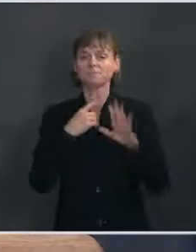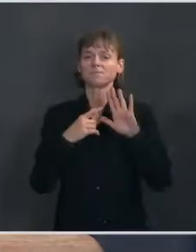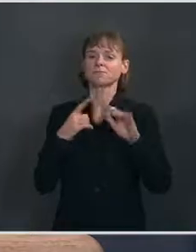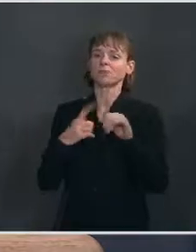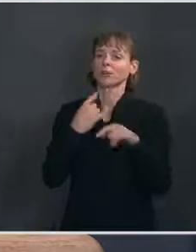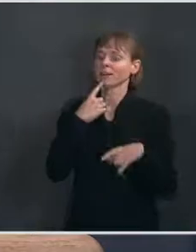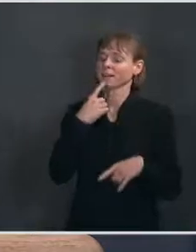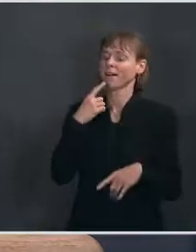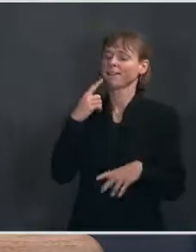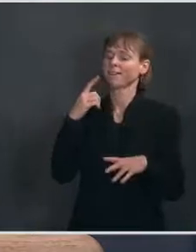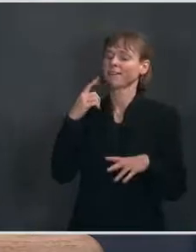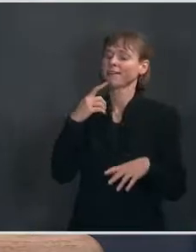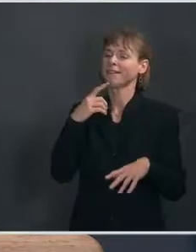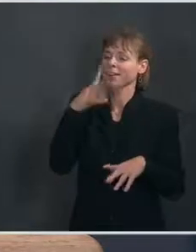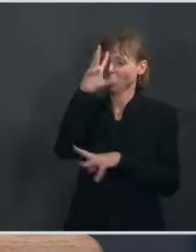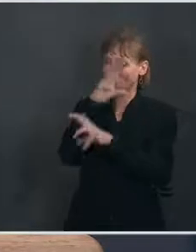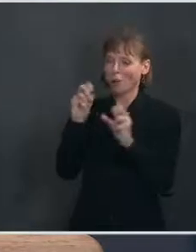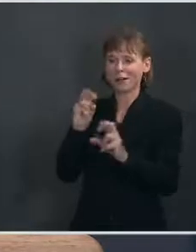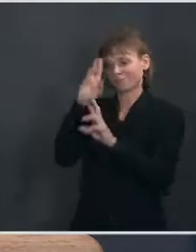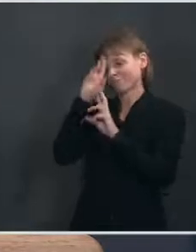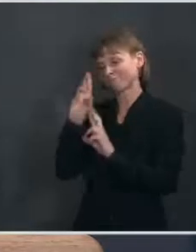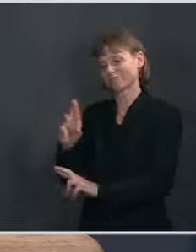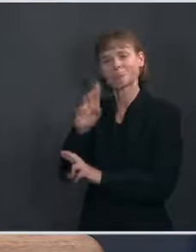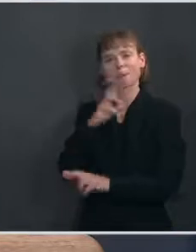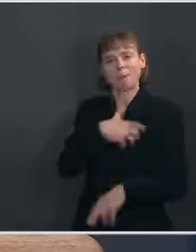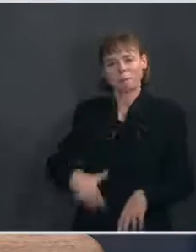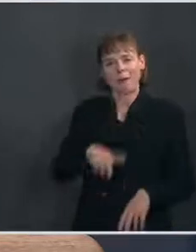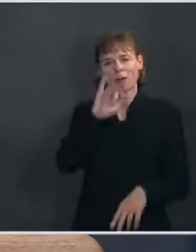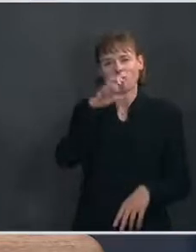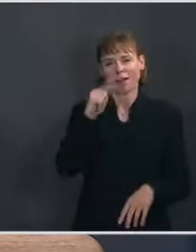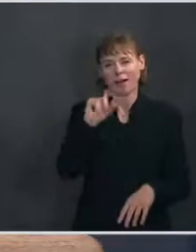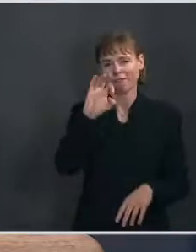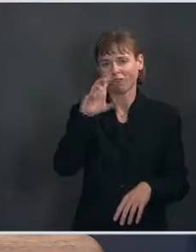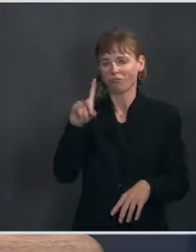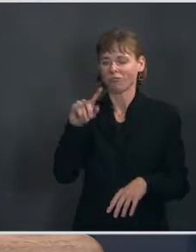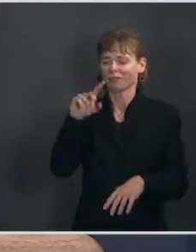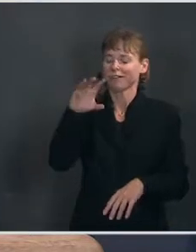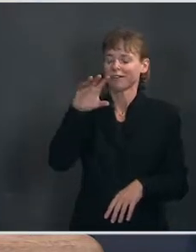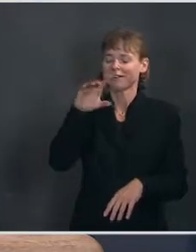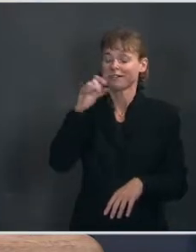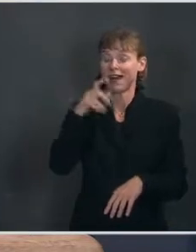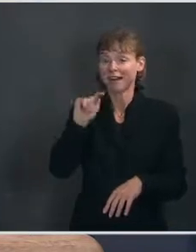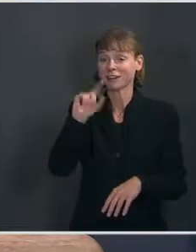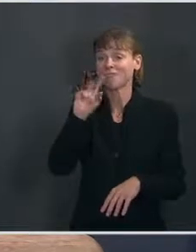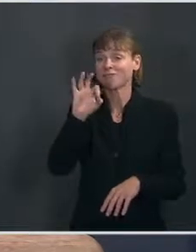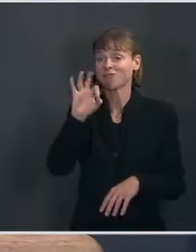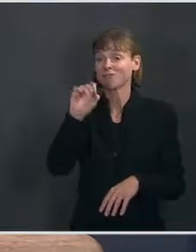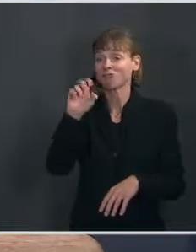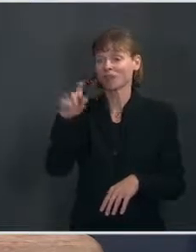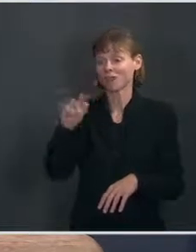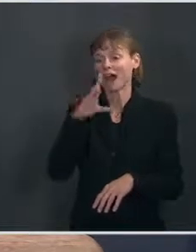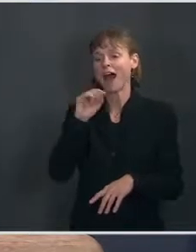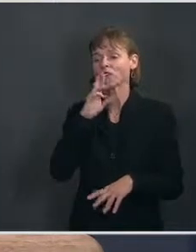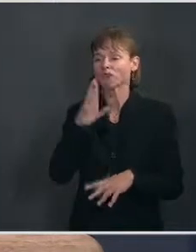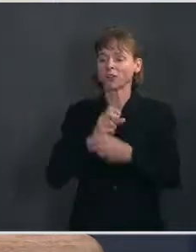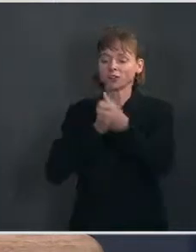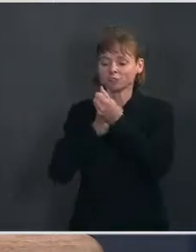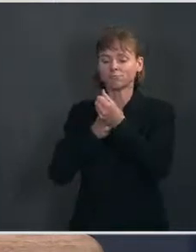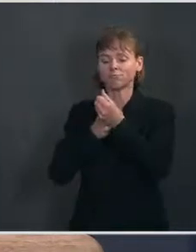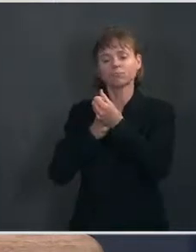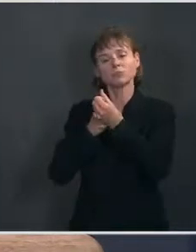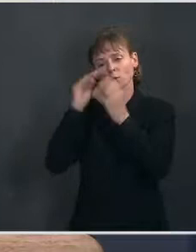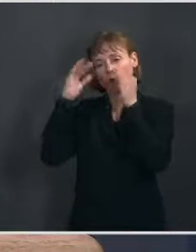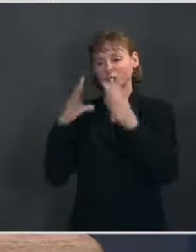respect for Mayor Lightfoot, and he has also been a strong ally to teachers his entire career. Of course, as you know, Dr. Biden, his wife is a teacher.